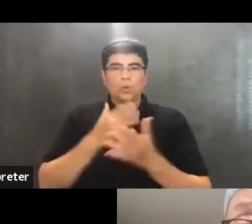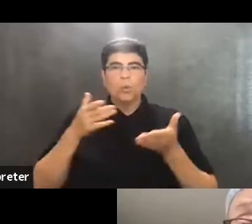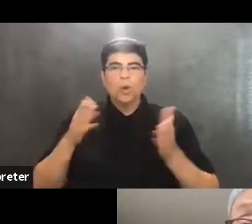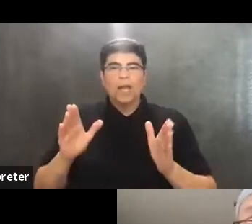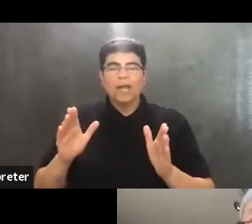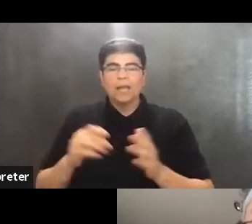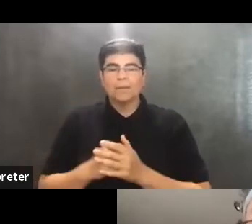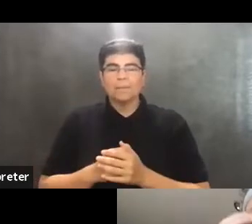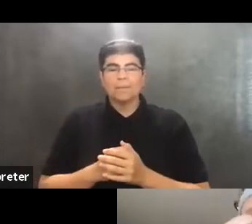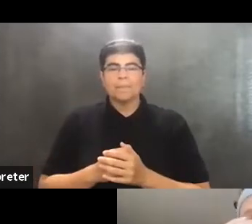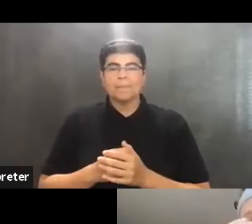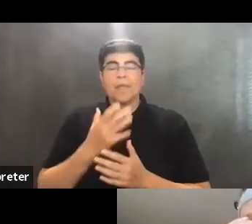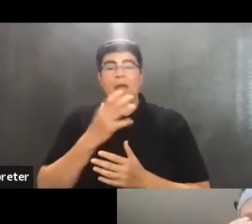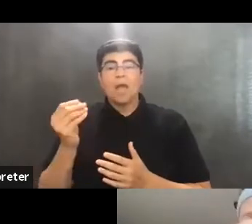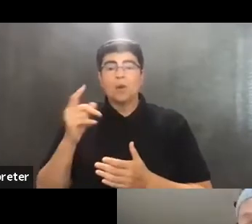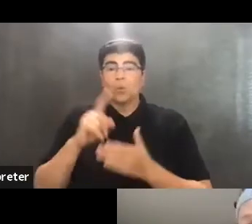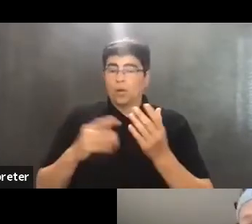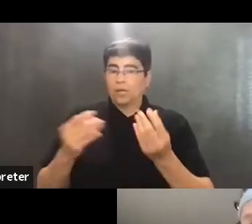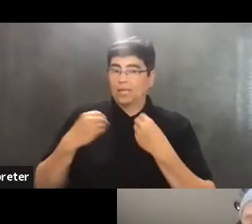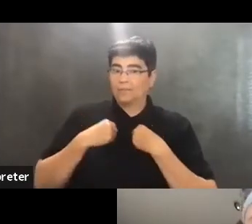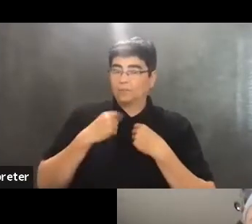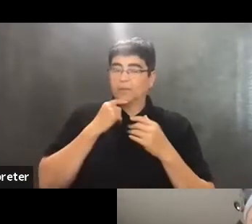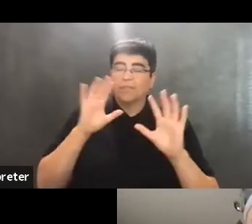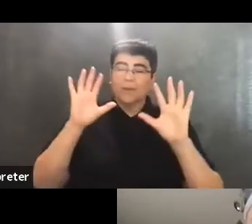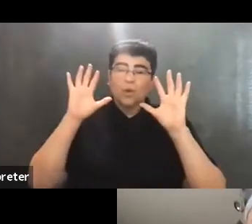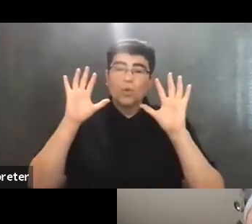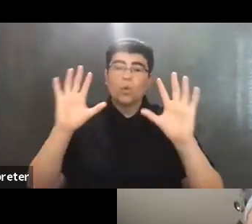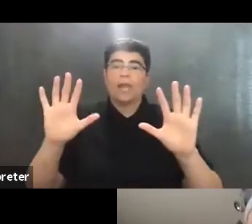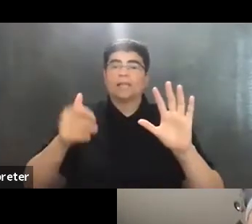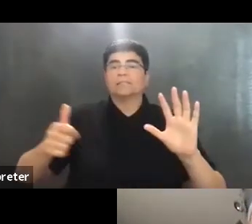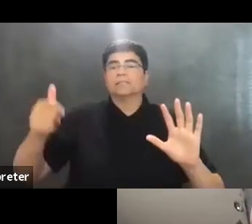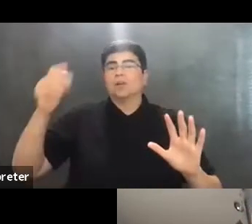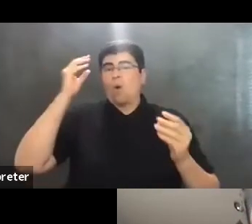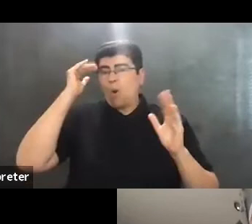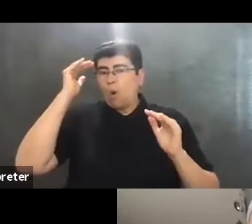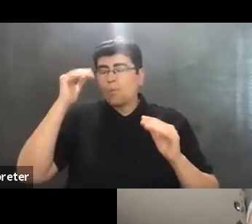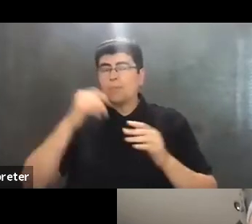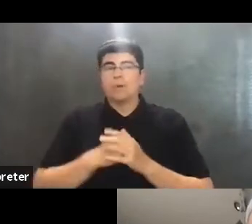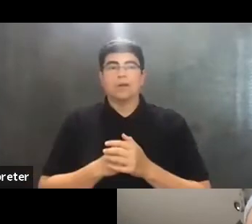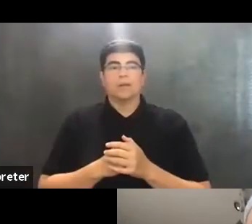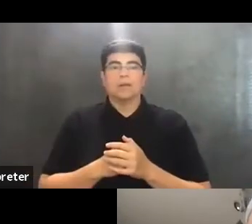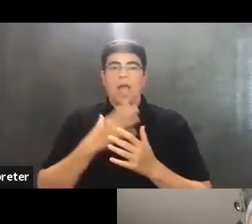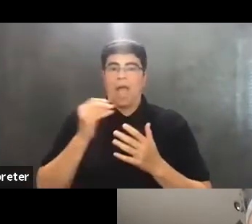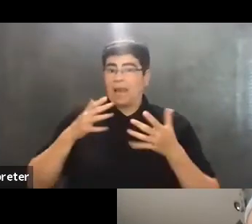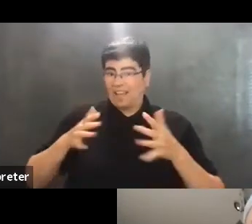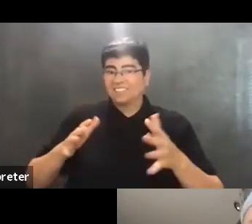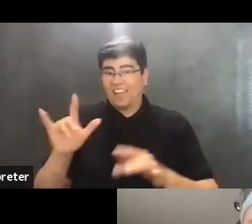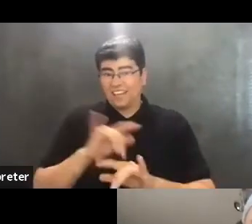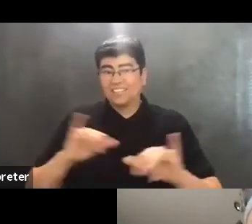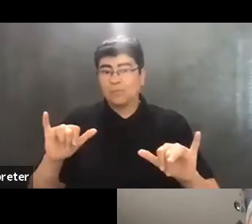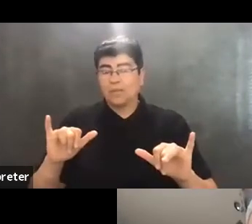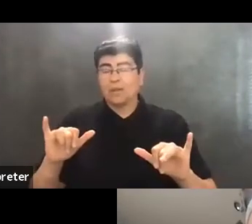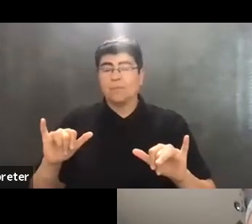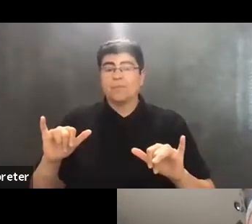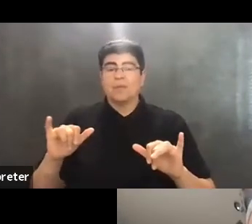And what gives me the greatest hope and anxiety is